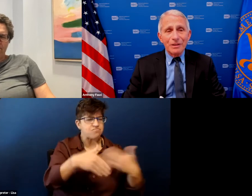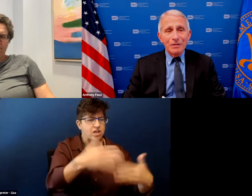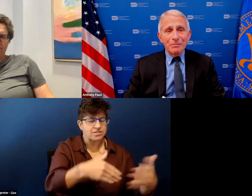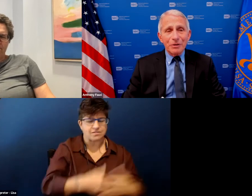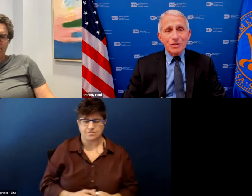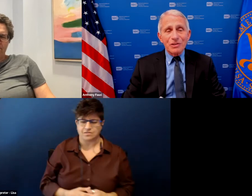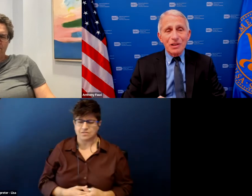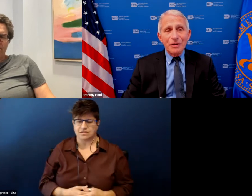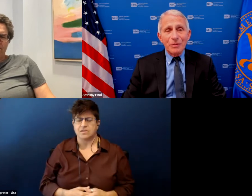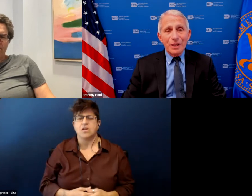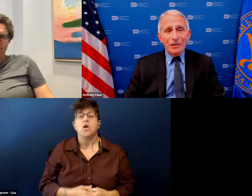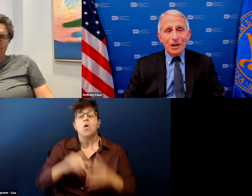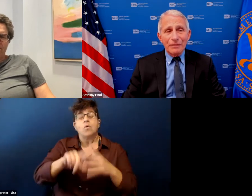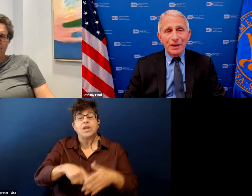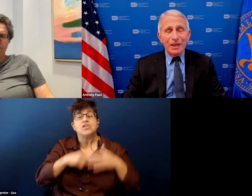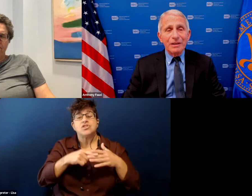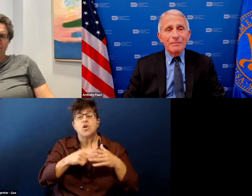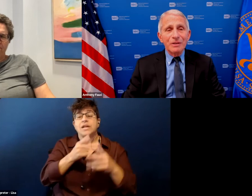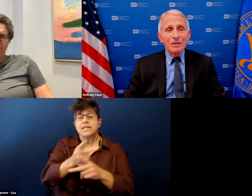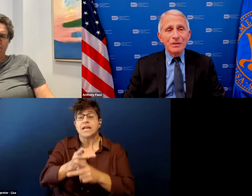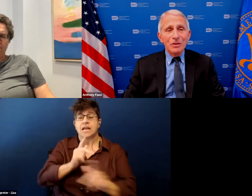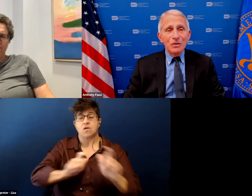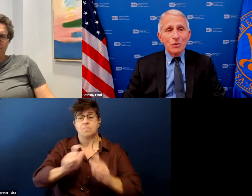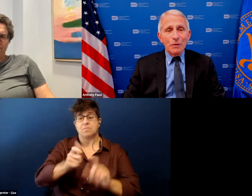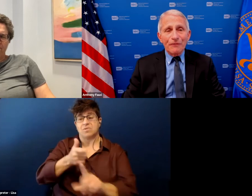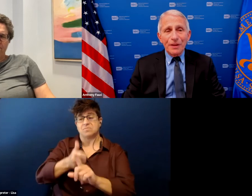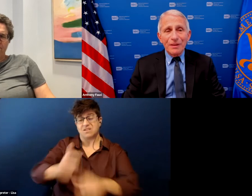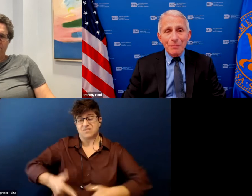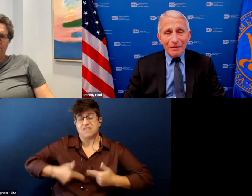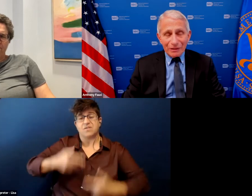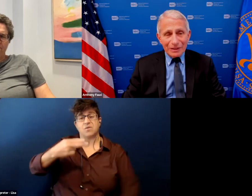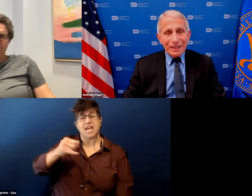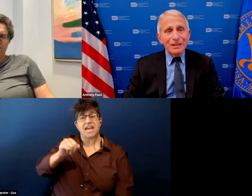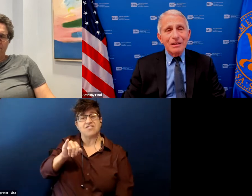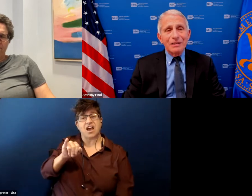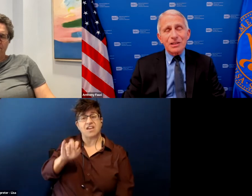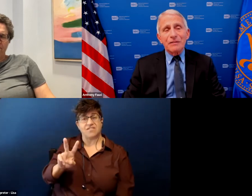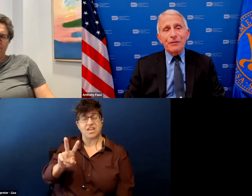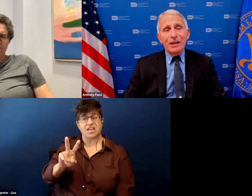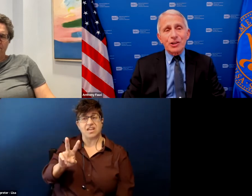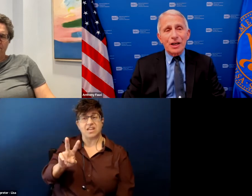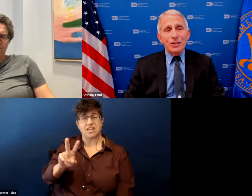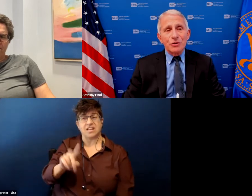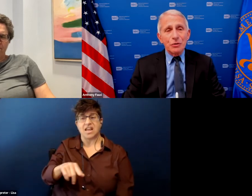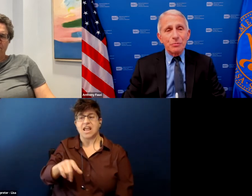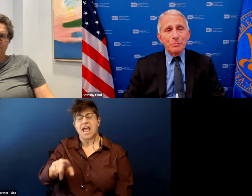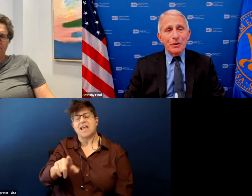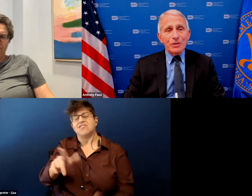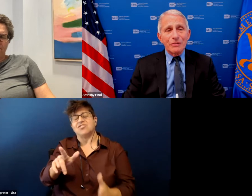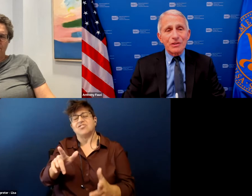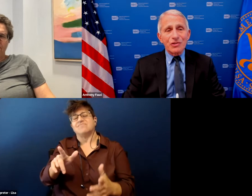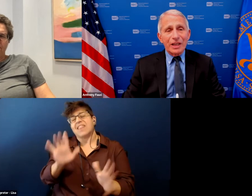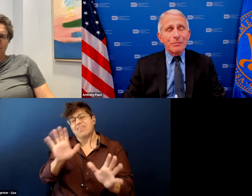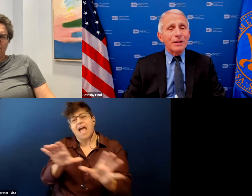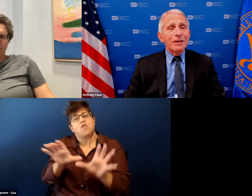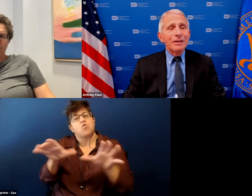persons living with hiv who were fundamentally a disenfranchised group because